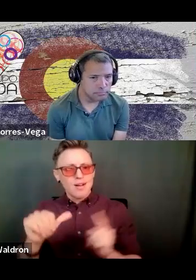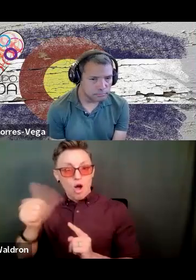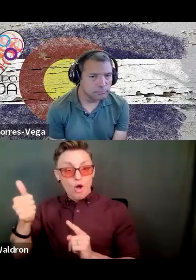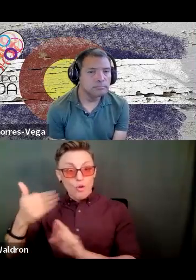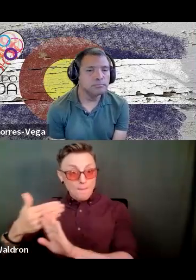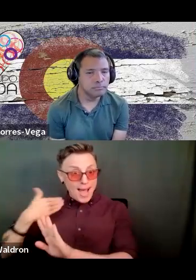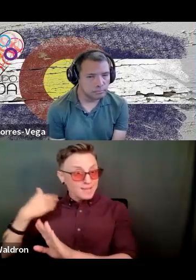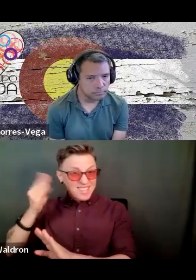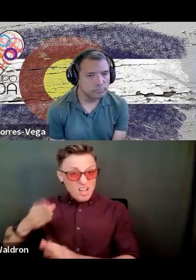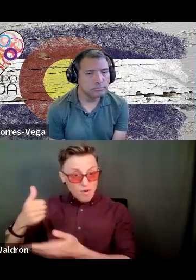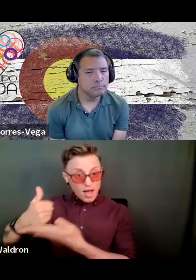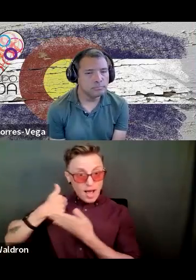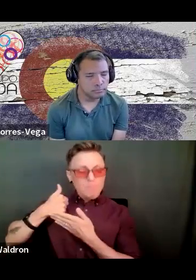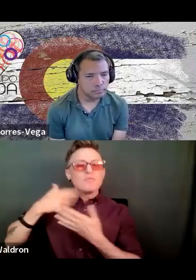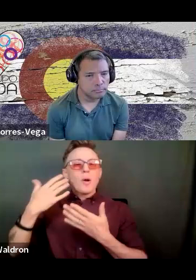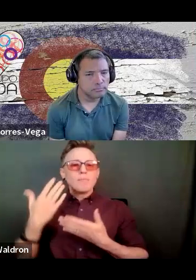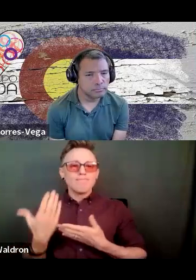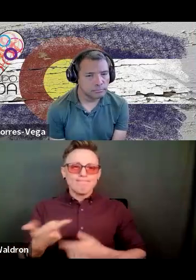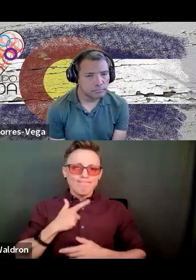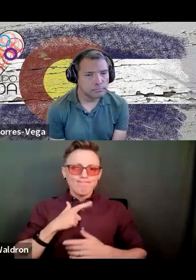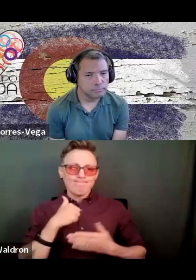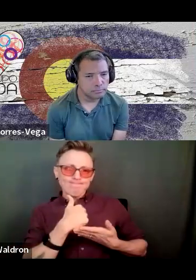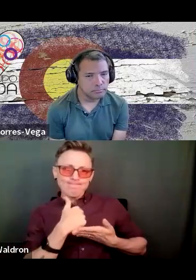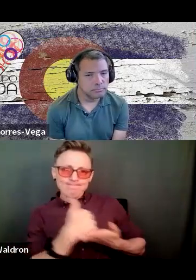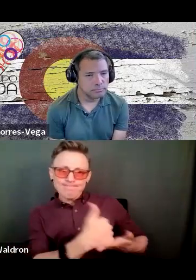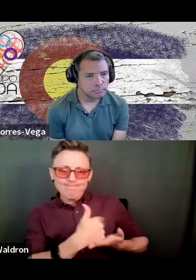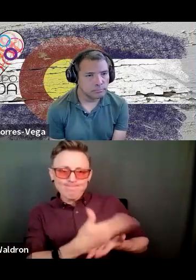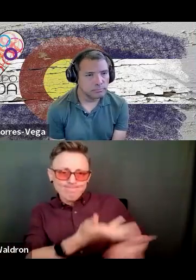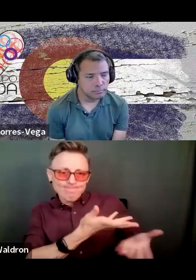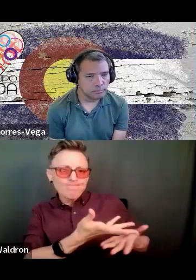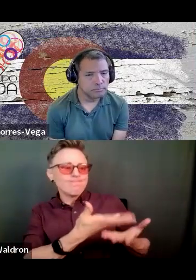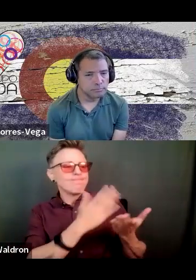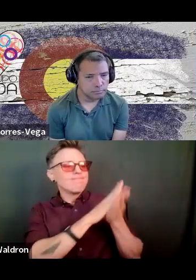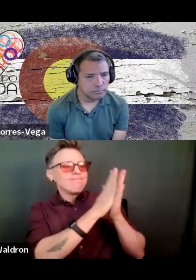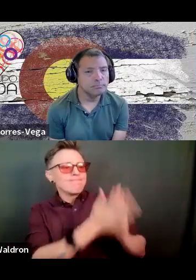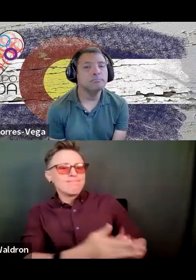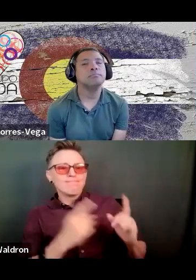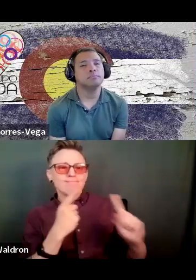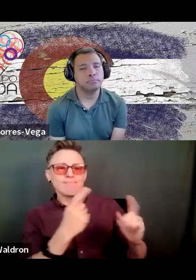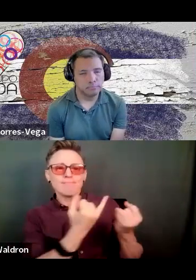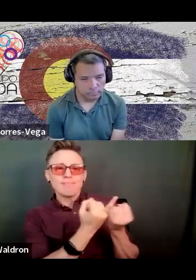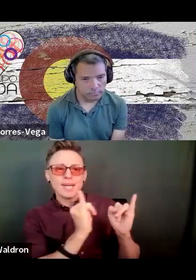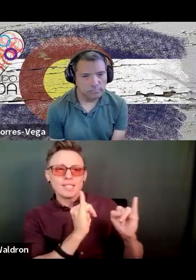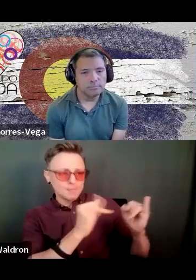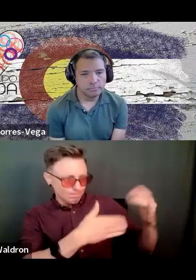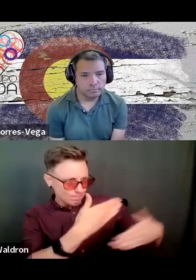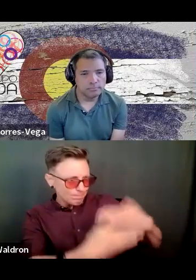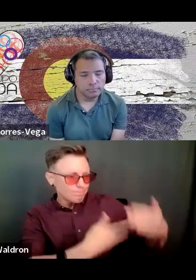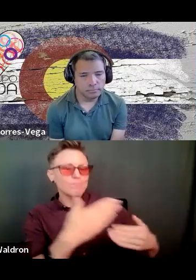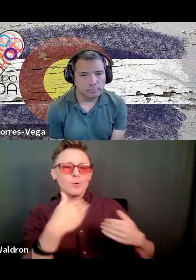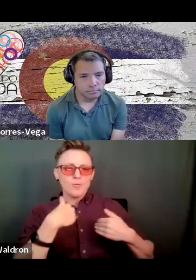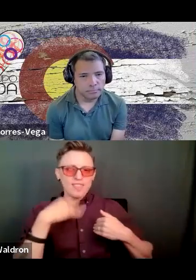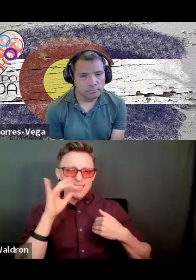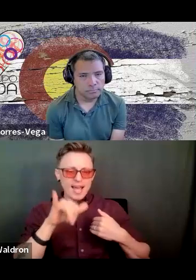So I'm passionate of helping people with disabilities become independent. So I had a, you know, advocate for that